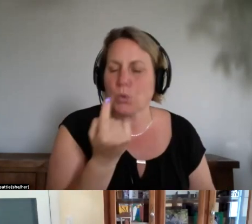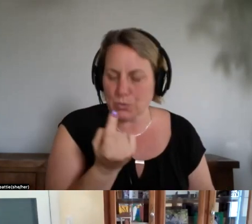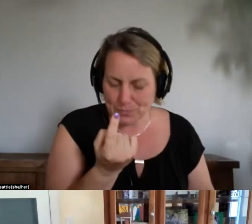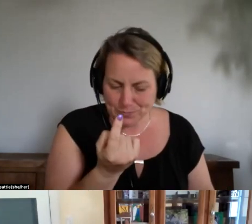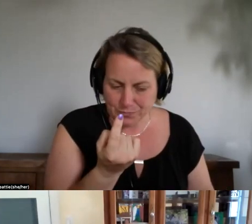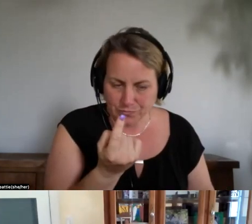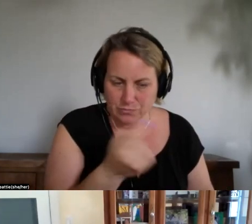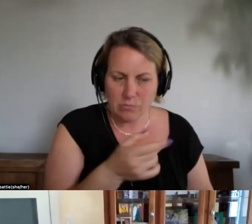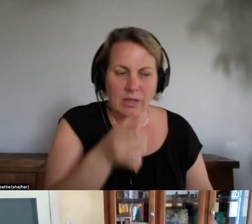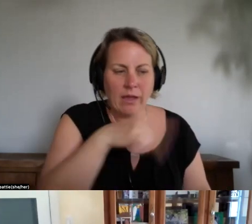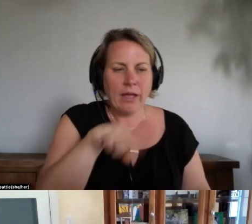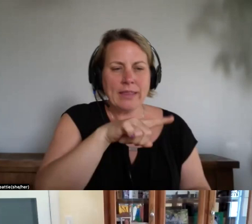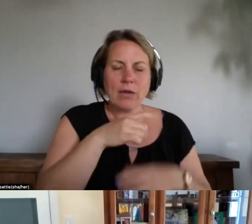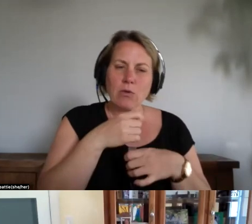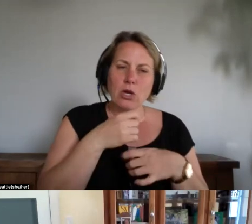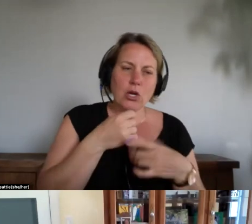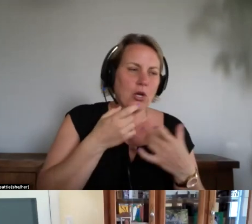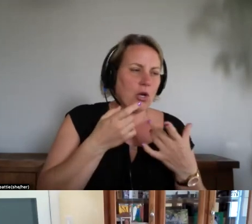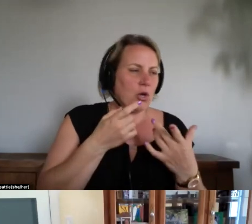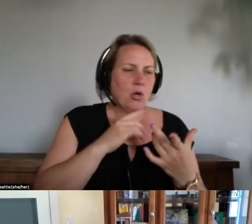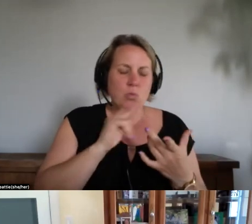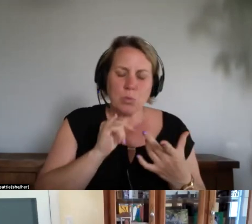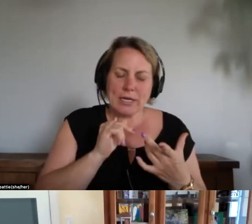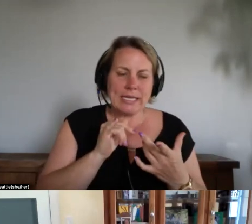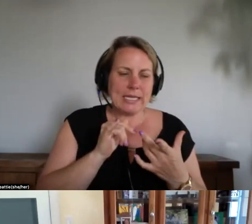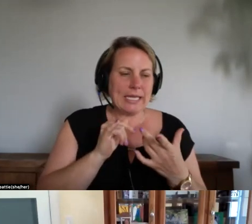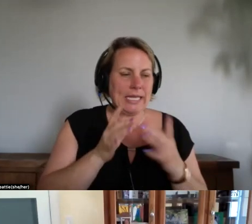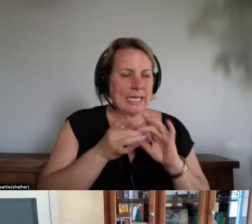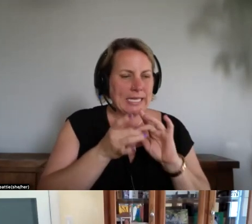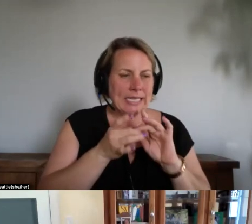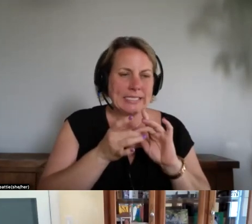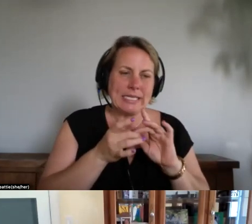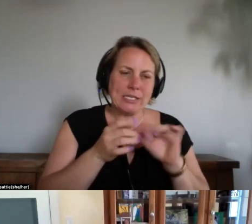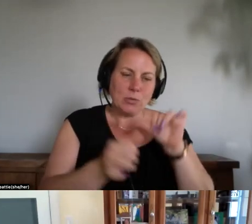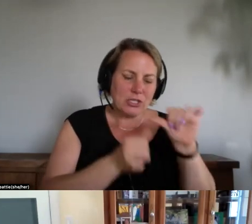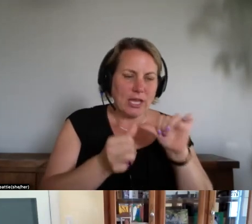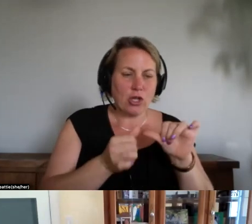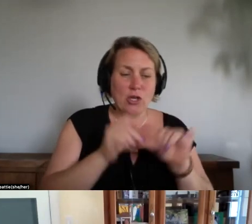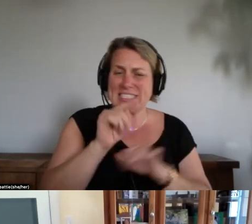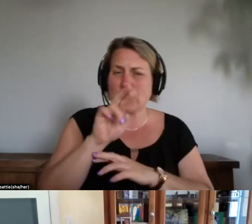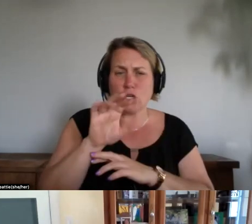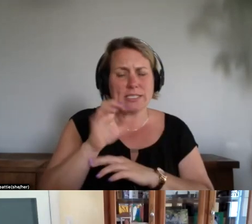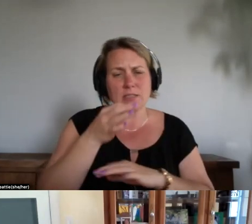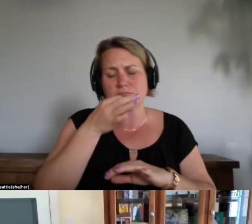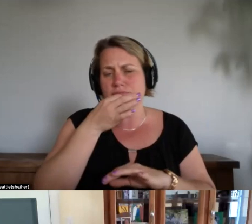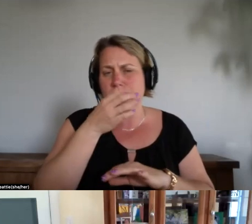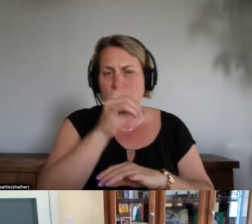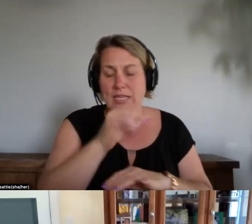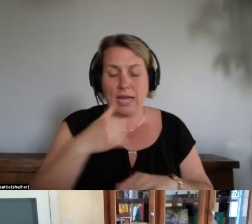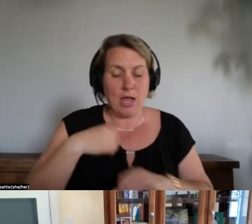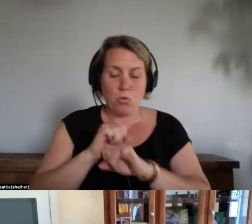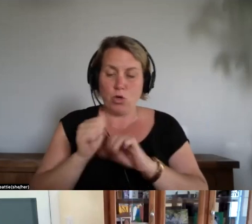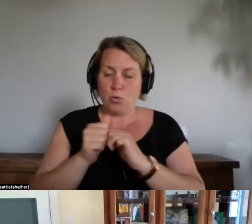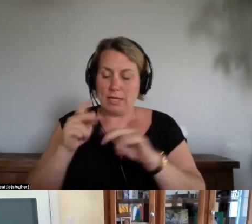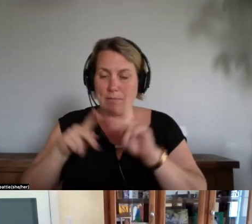this and they do that so well i i work with um people who are in their 80s 70s and 80s